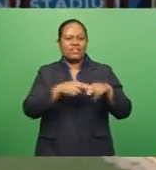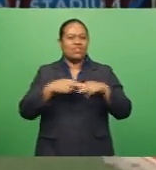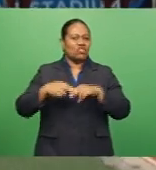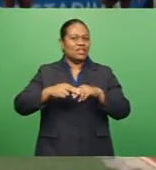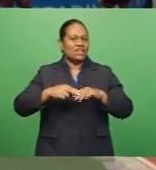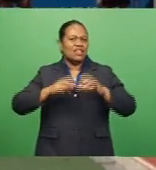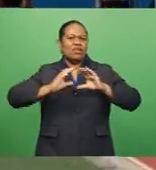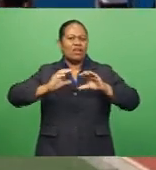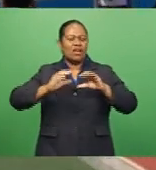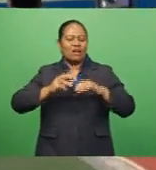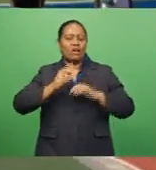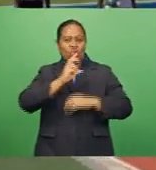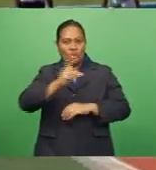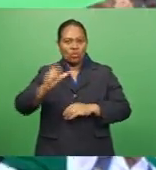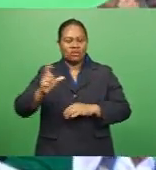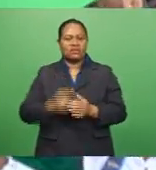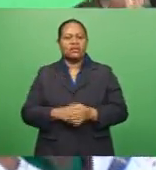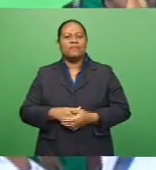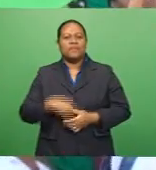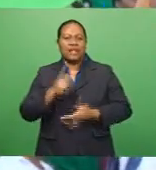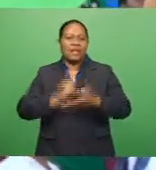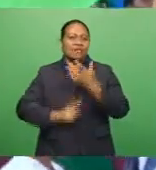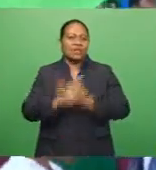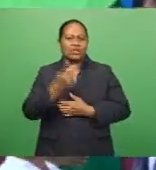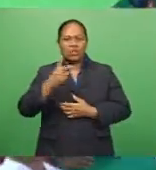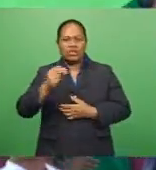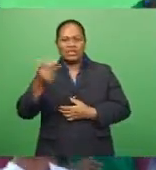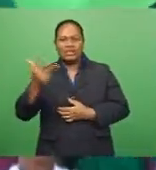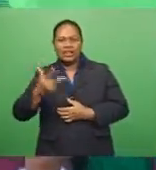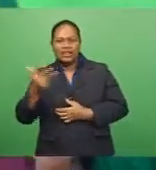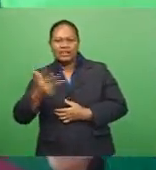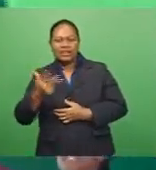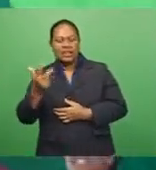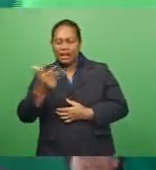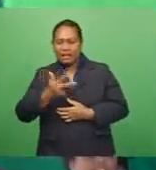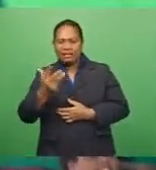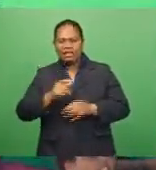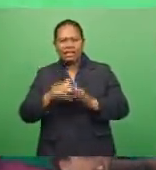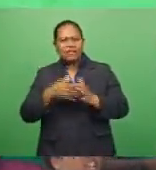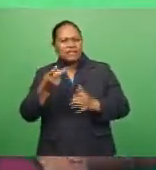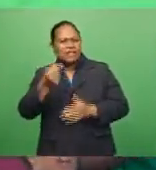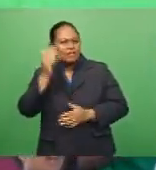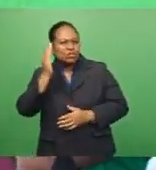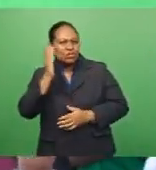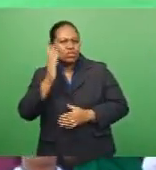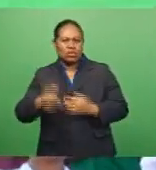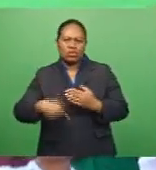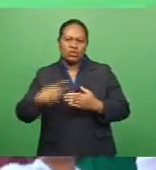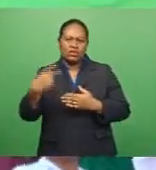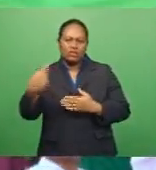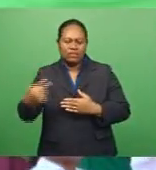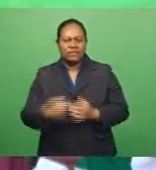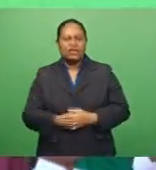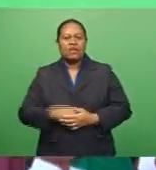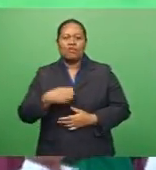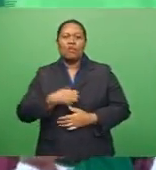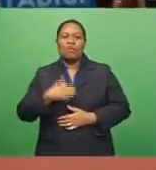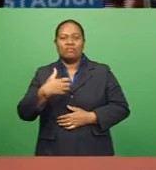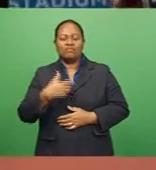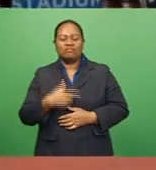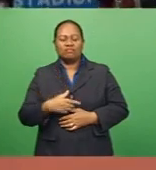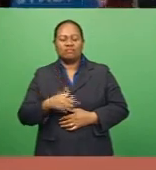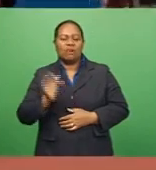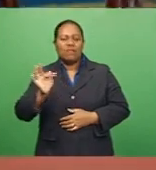Only a handful of athletes from the 2019 winning team are still with the school as some have moved on for further studies.